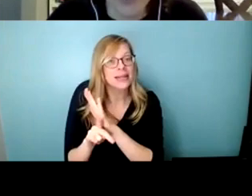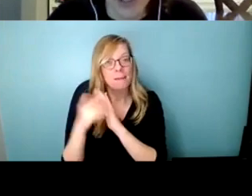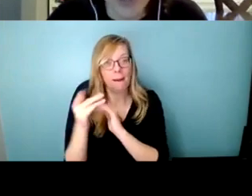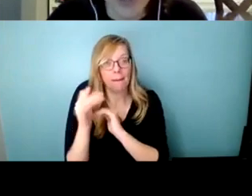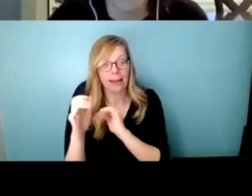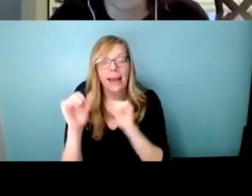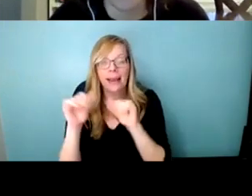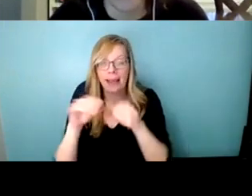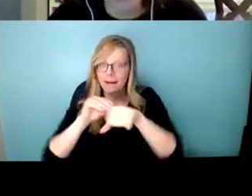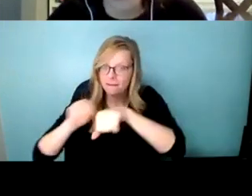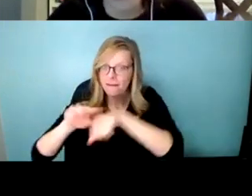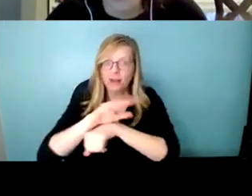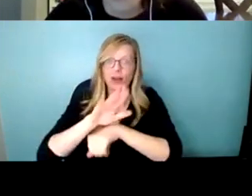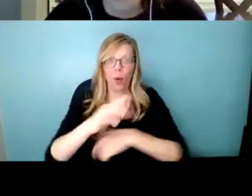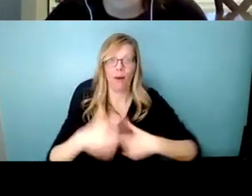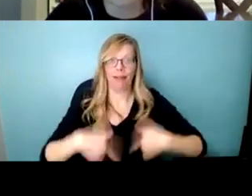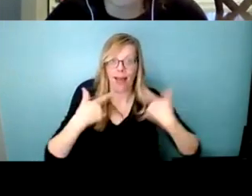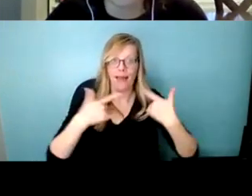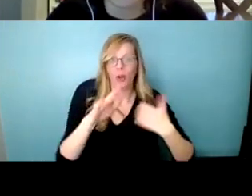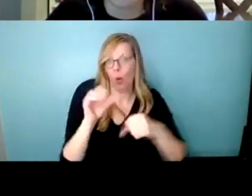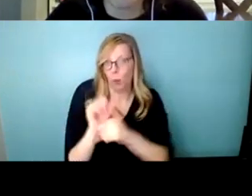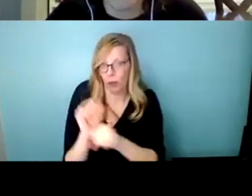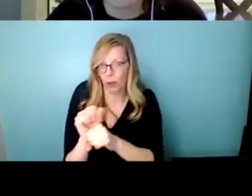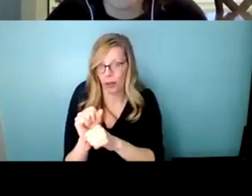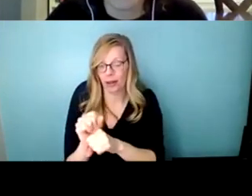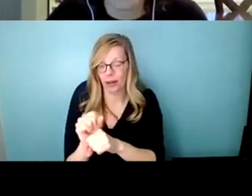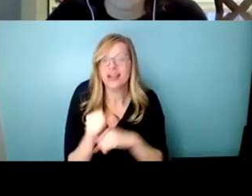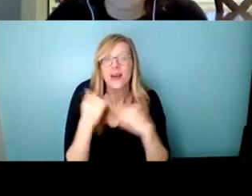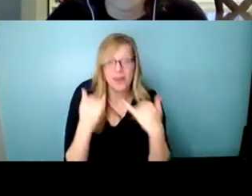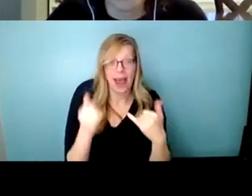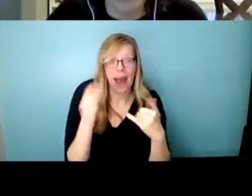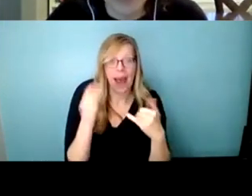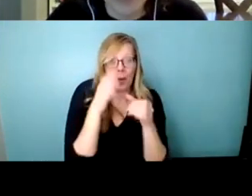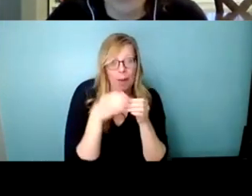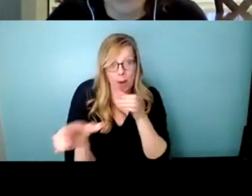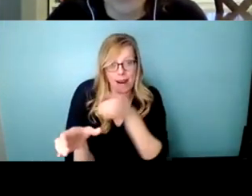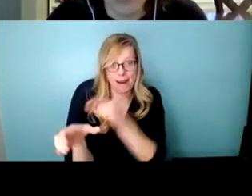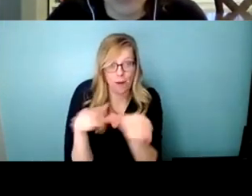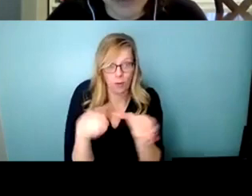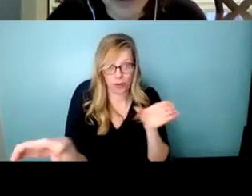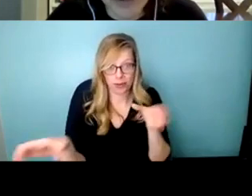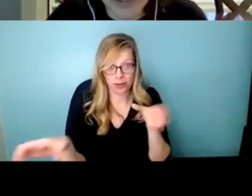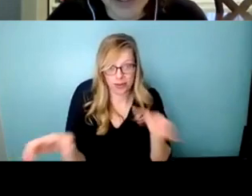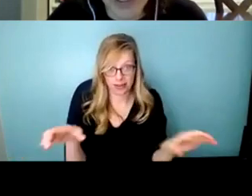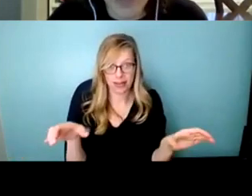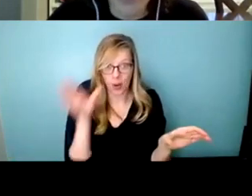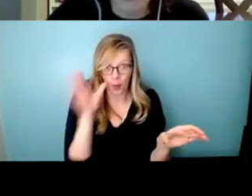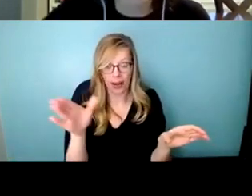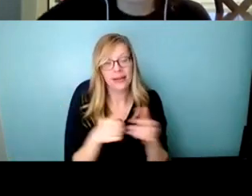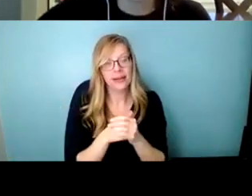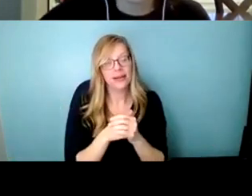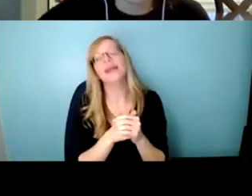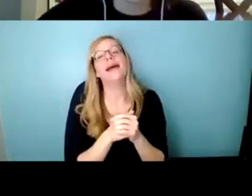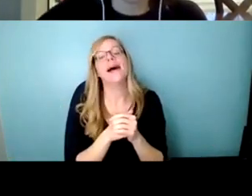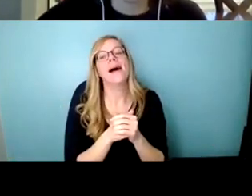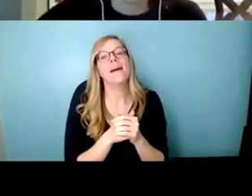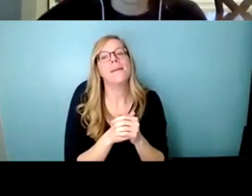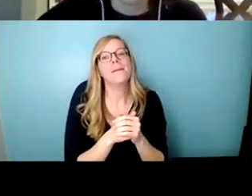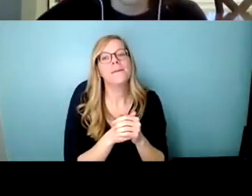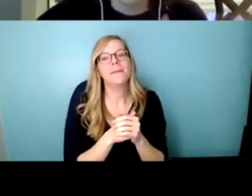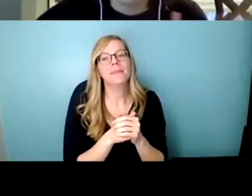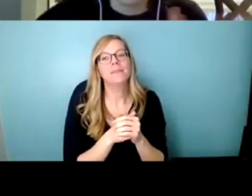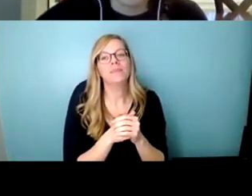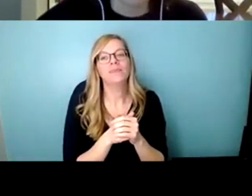affects our lives and our work um so we're going to break you out into breakout rooms and um